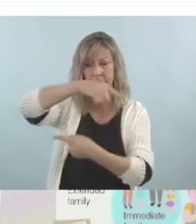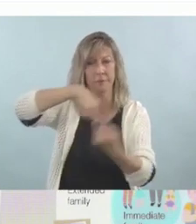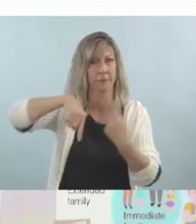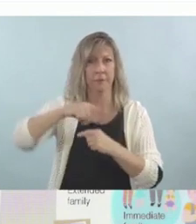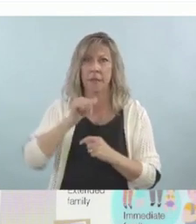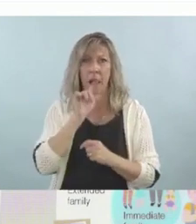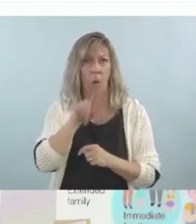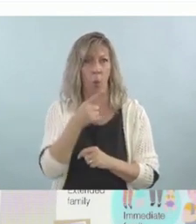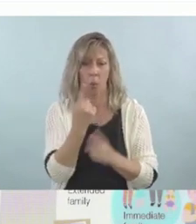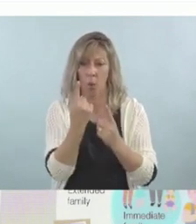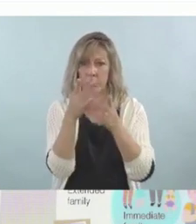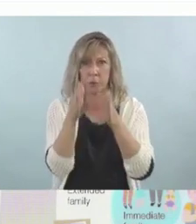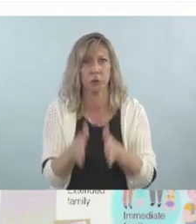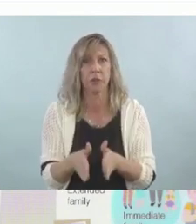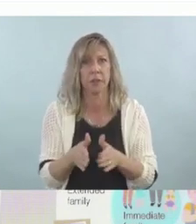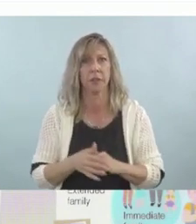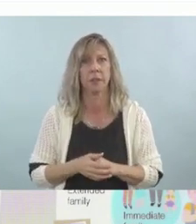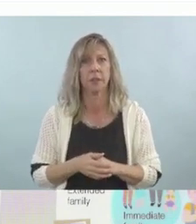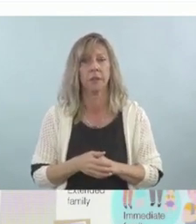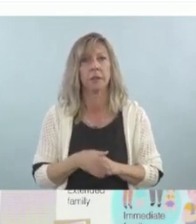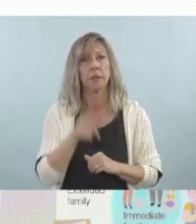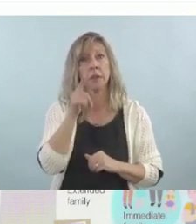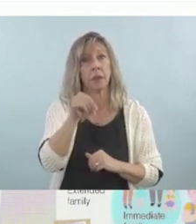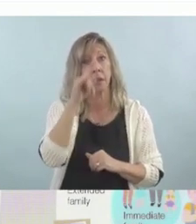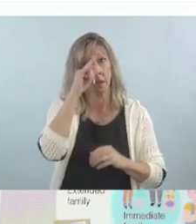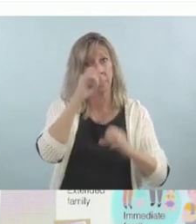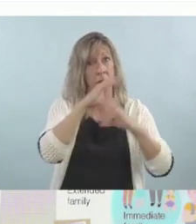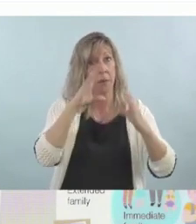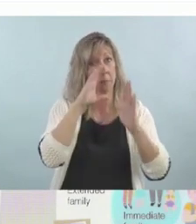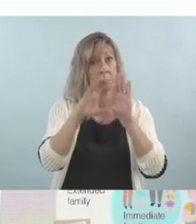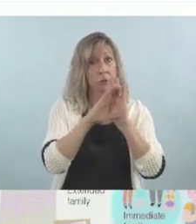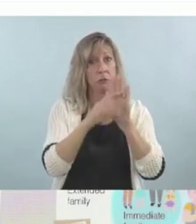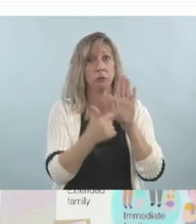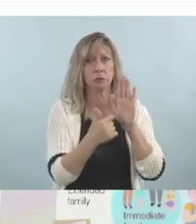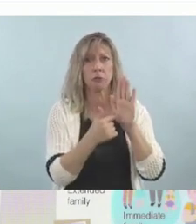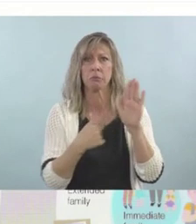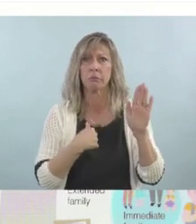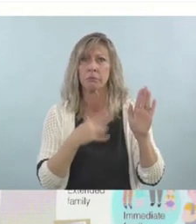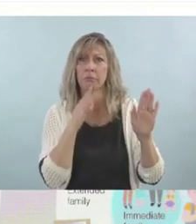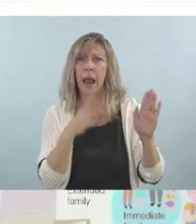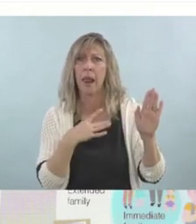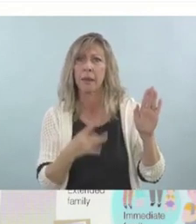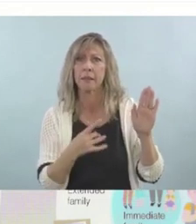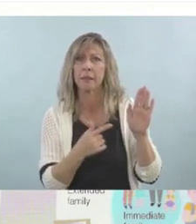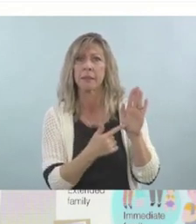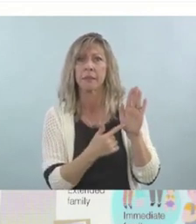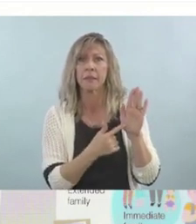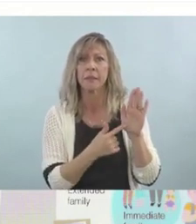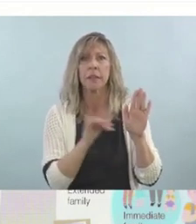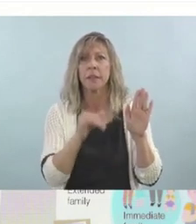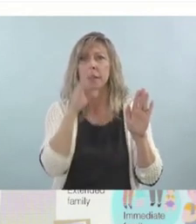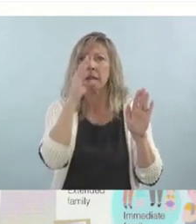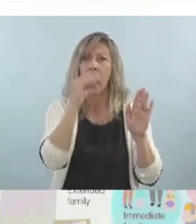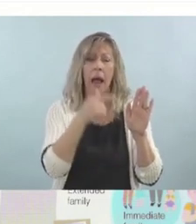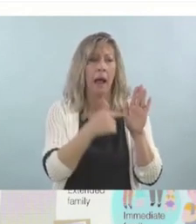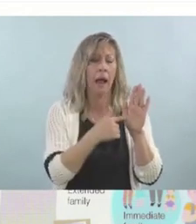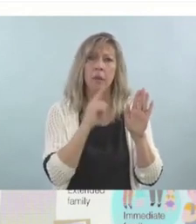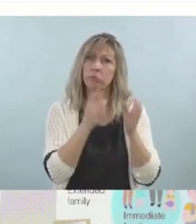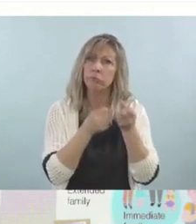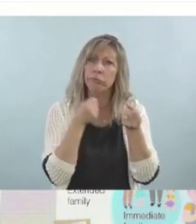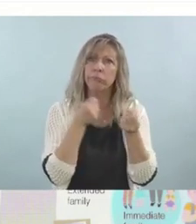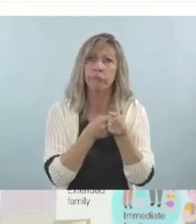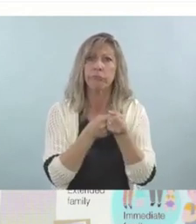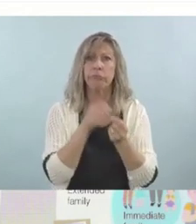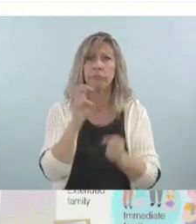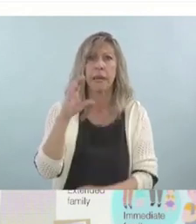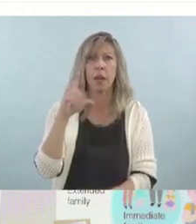it's, uh, it's done by Yuri Bronfenbrenner and Bronfenbrenner, um, is a big fan of the ecological approach. And he, he, he